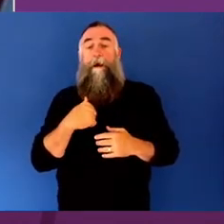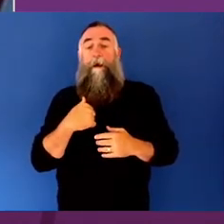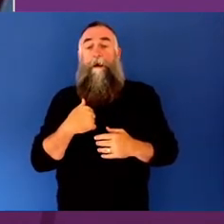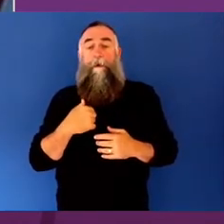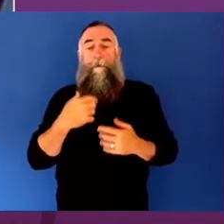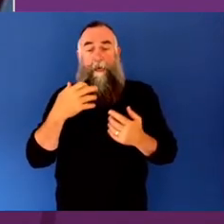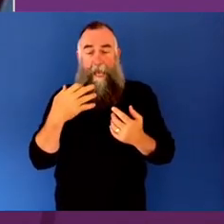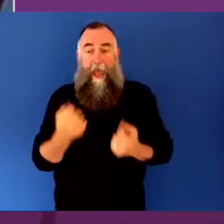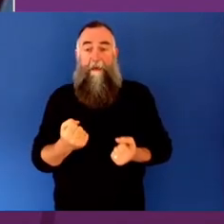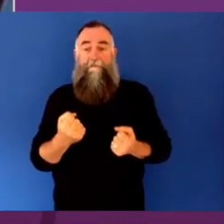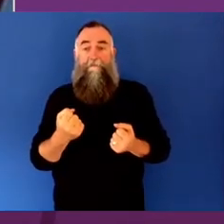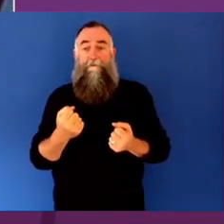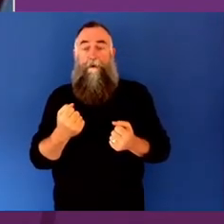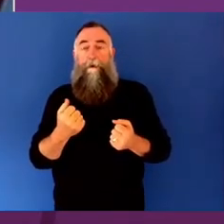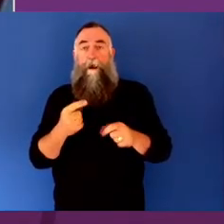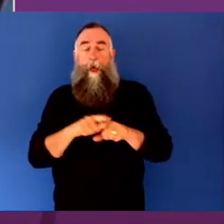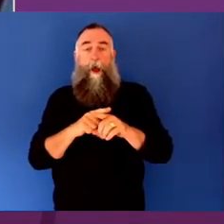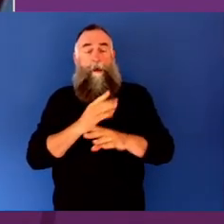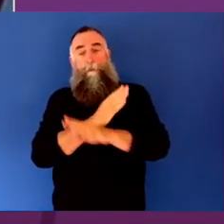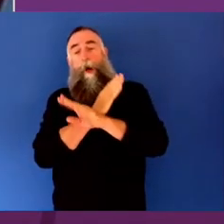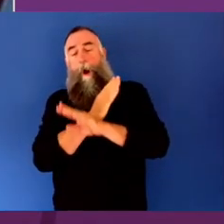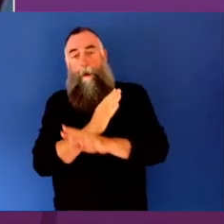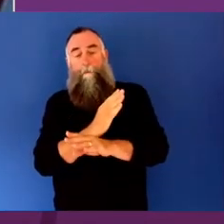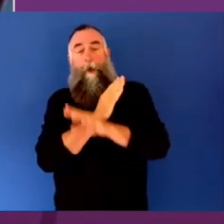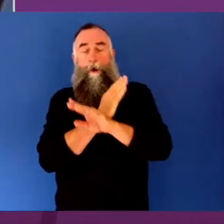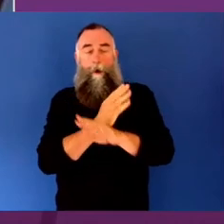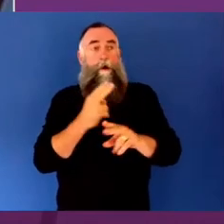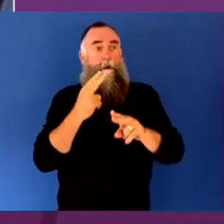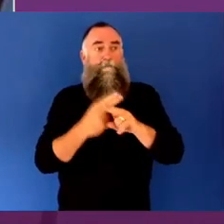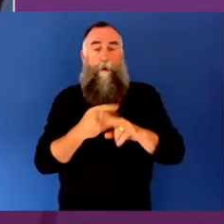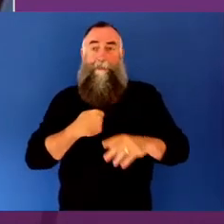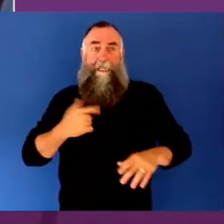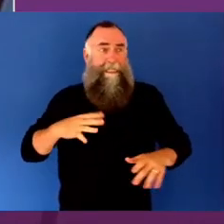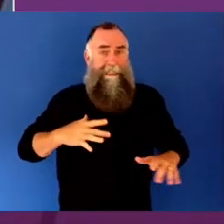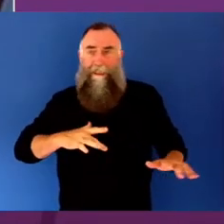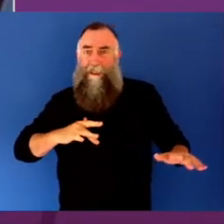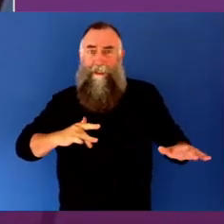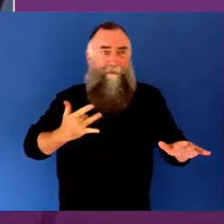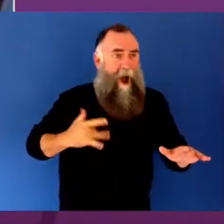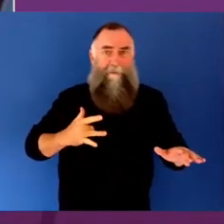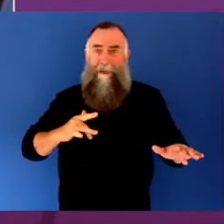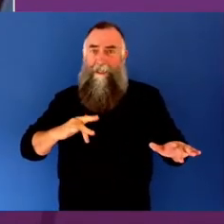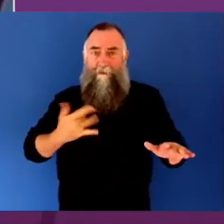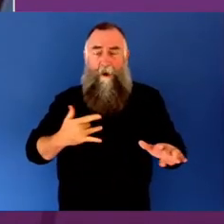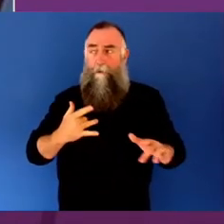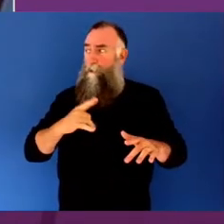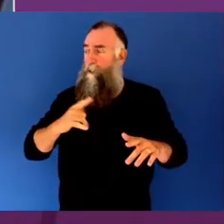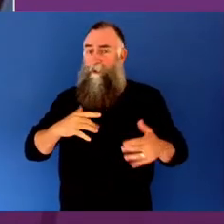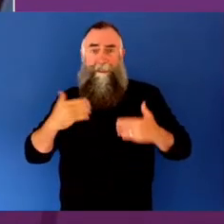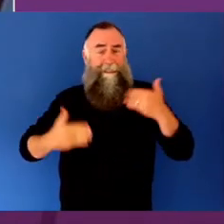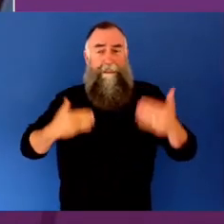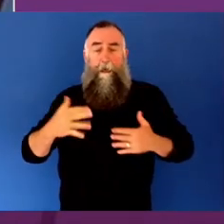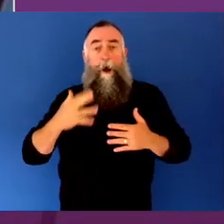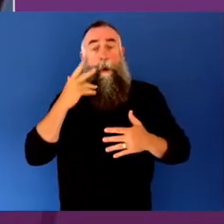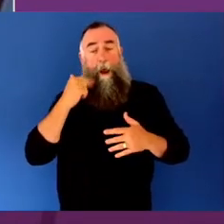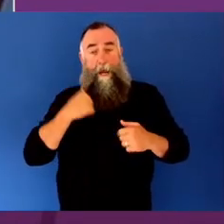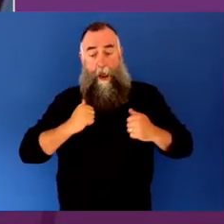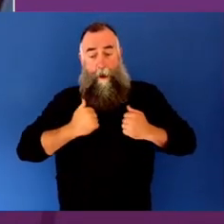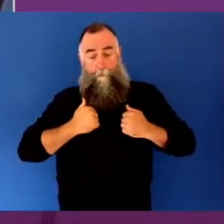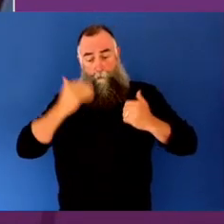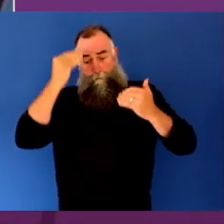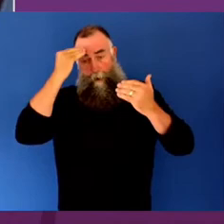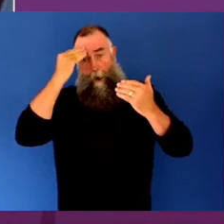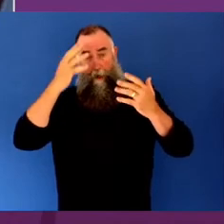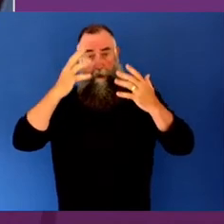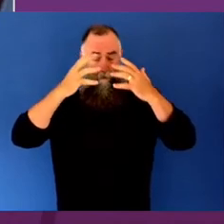that split and separate us from our creative nature. When we're locked into a survival mindset and divorced from